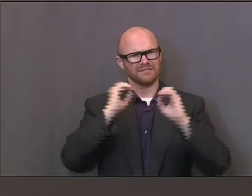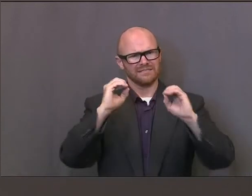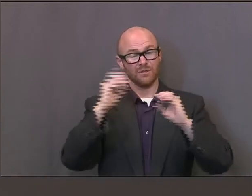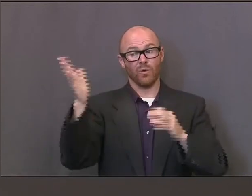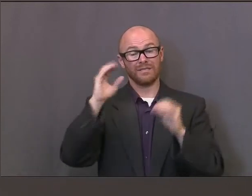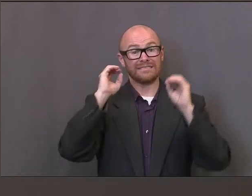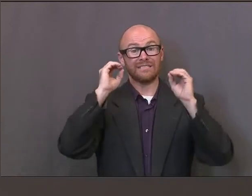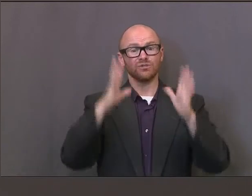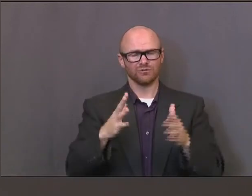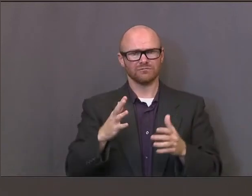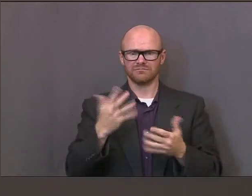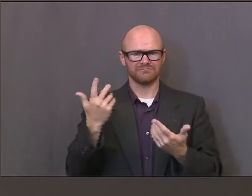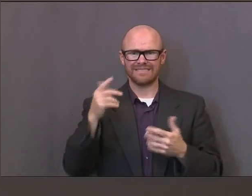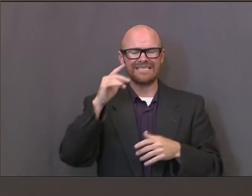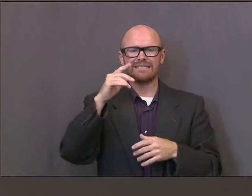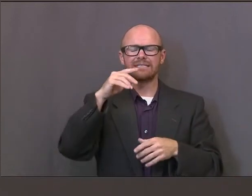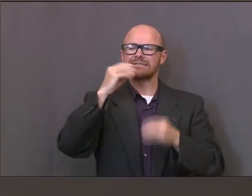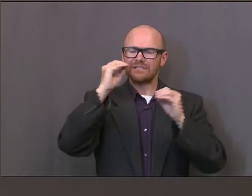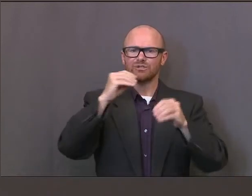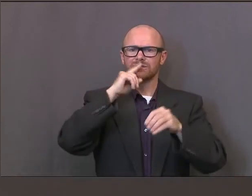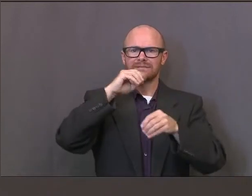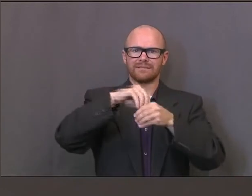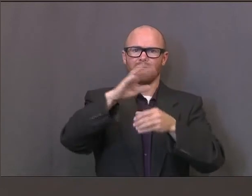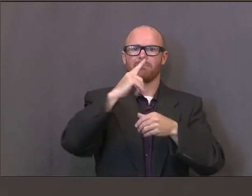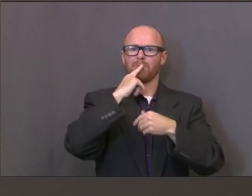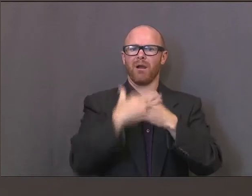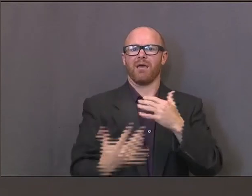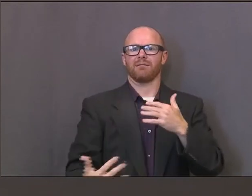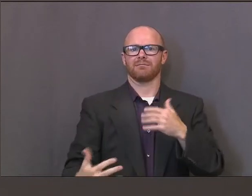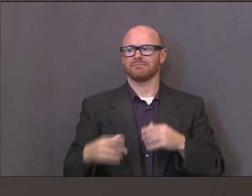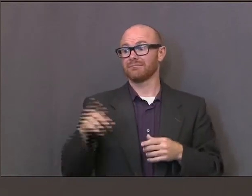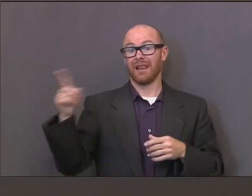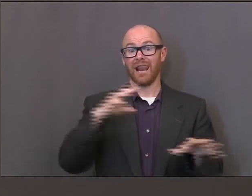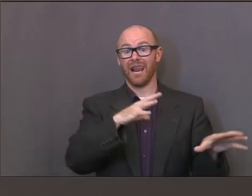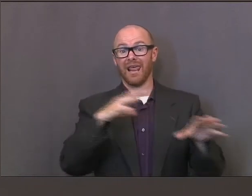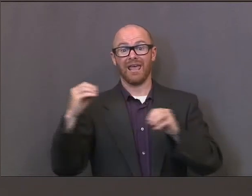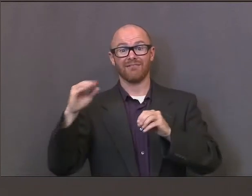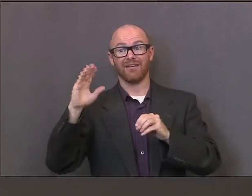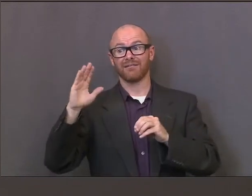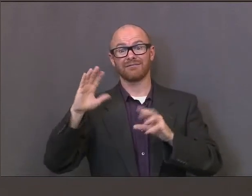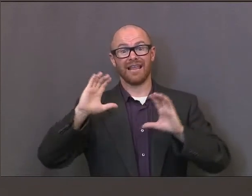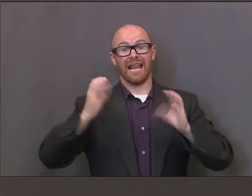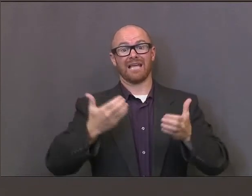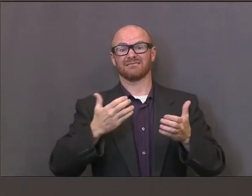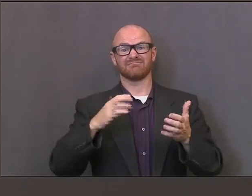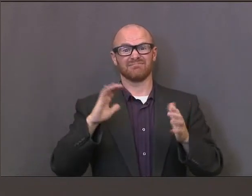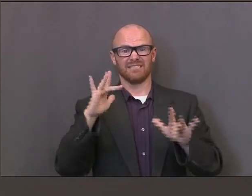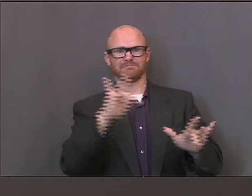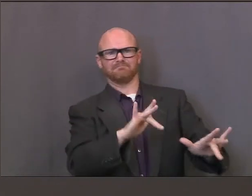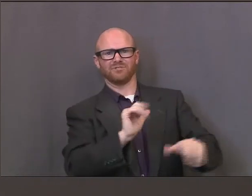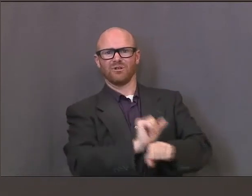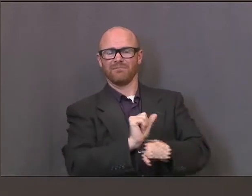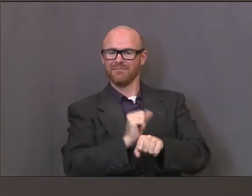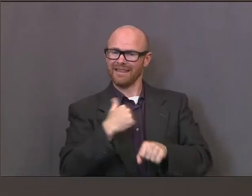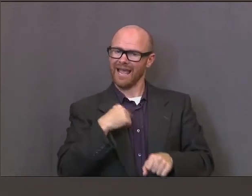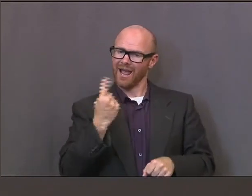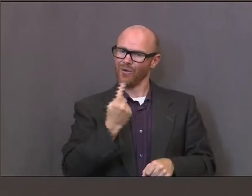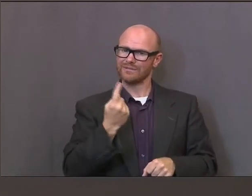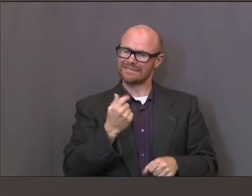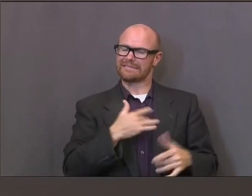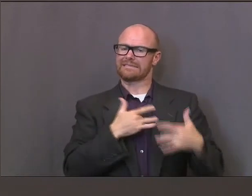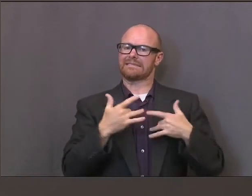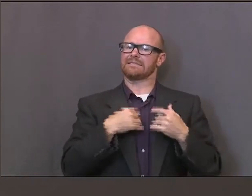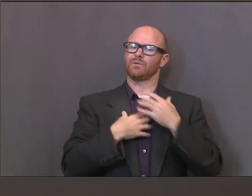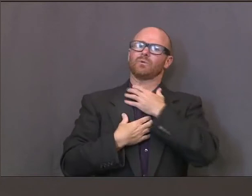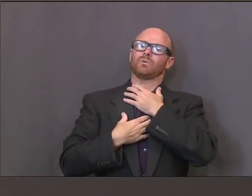teachers know that it's in our blood. And so to see them leave the classroom for any reason is always a little bit troubling. But they're doing